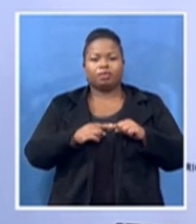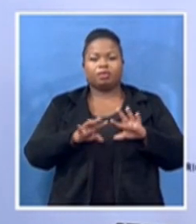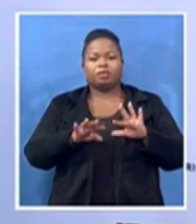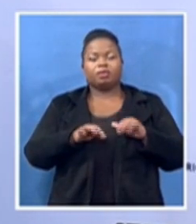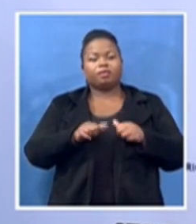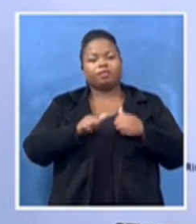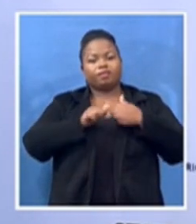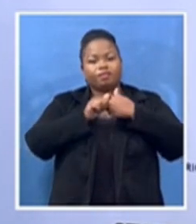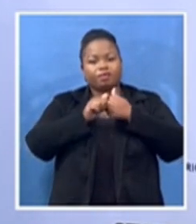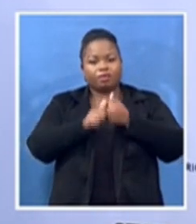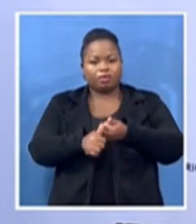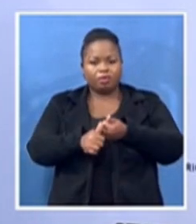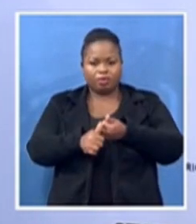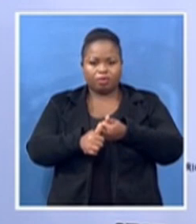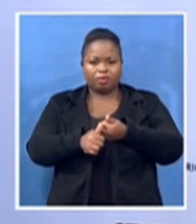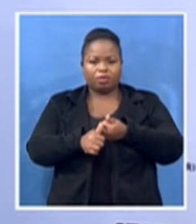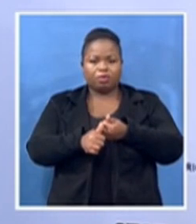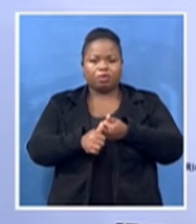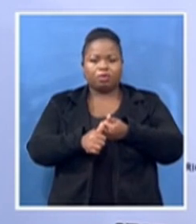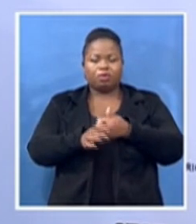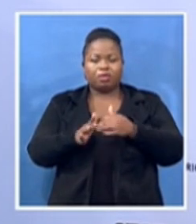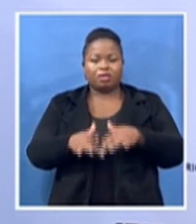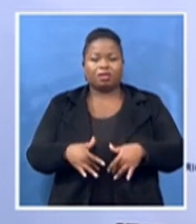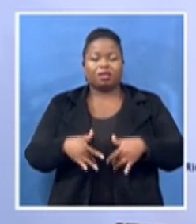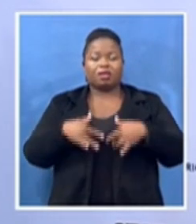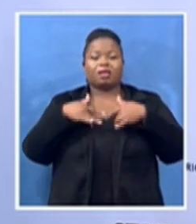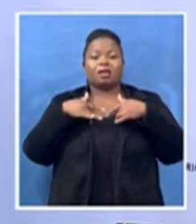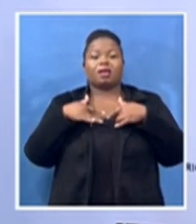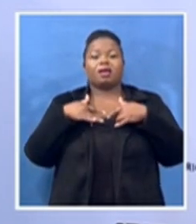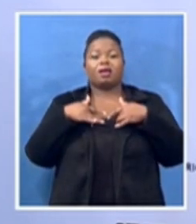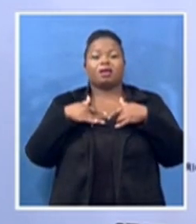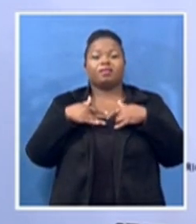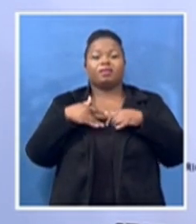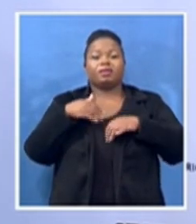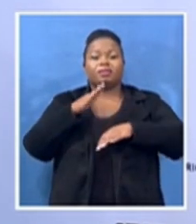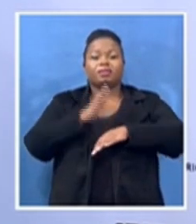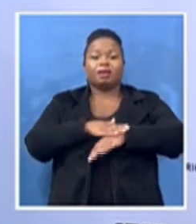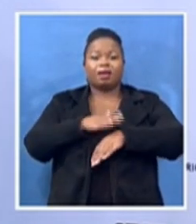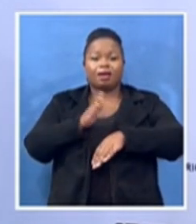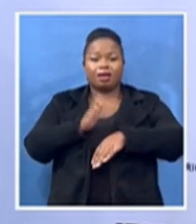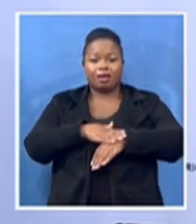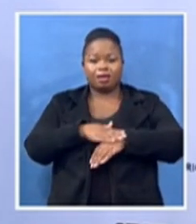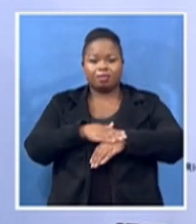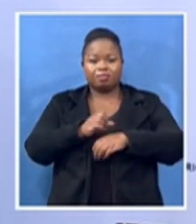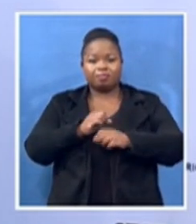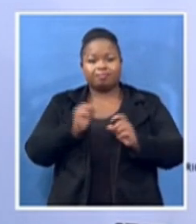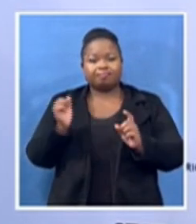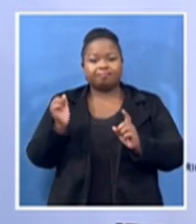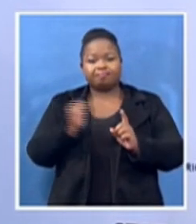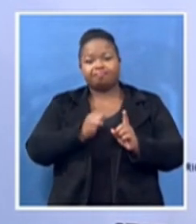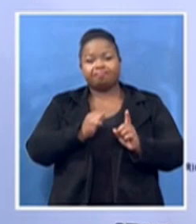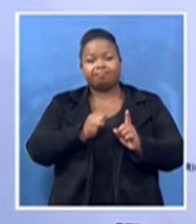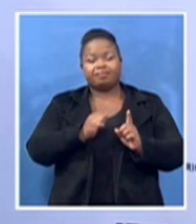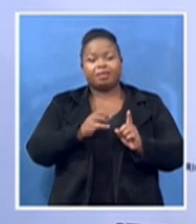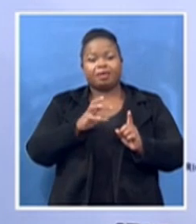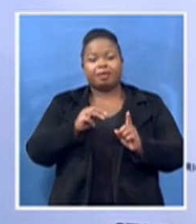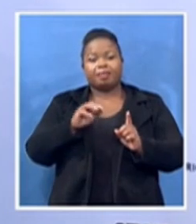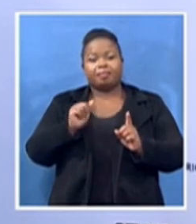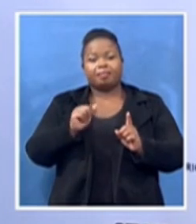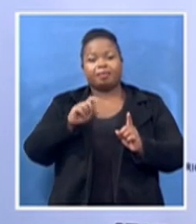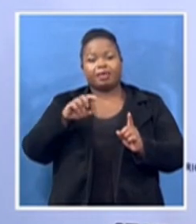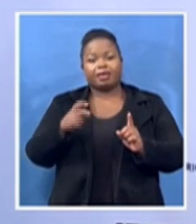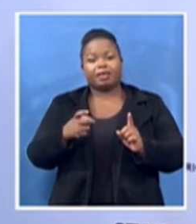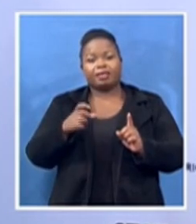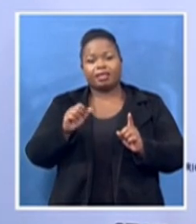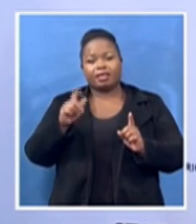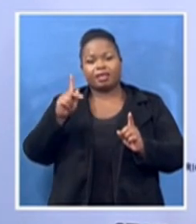and times of Mawotetung is great. It